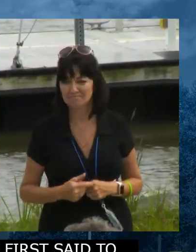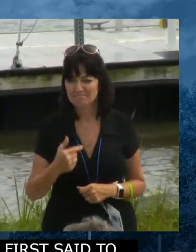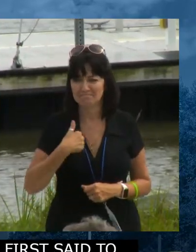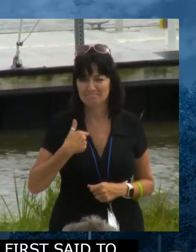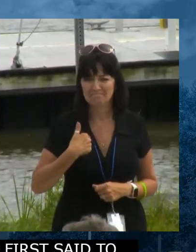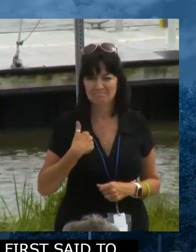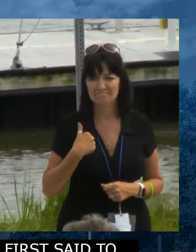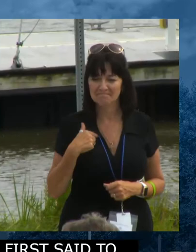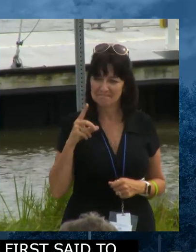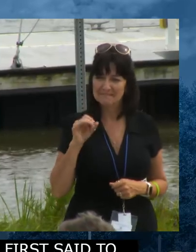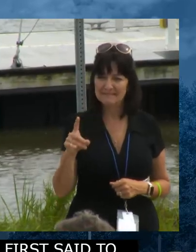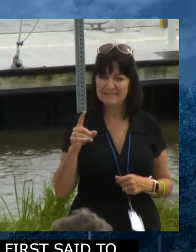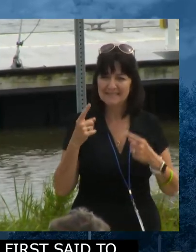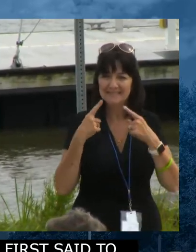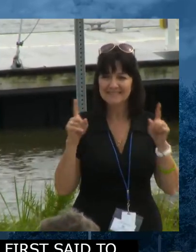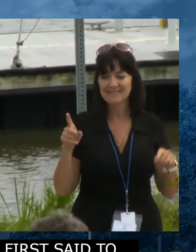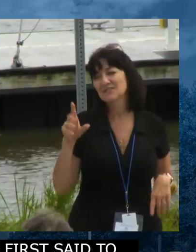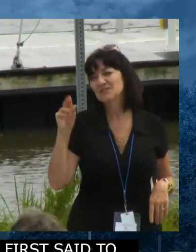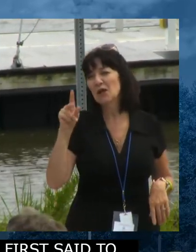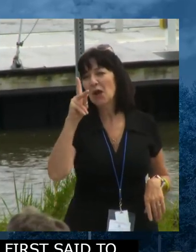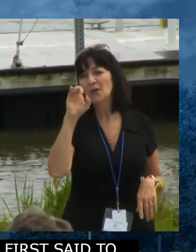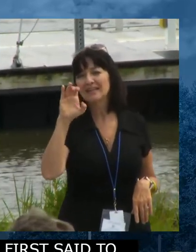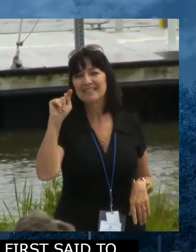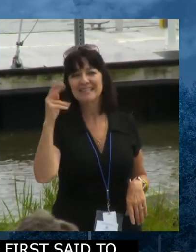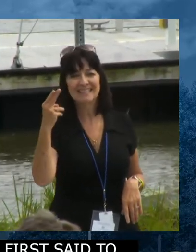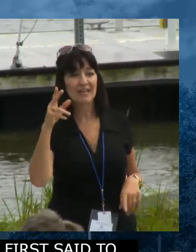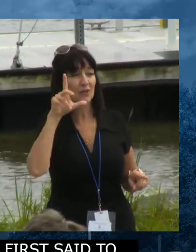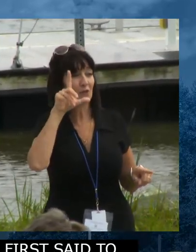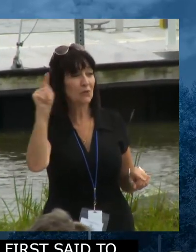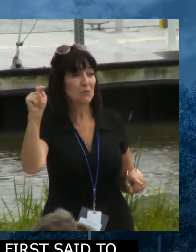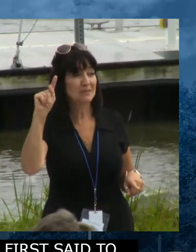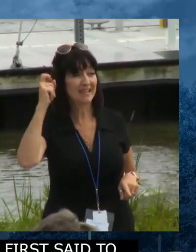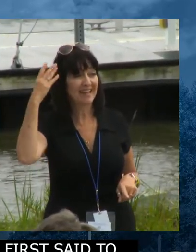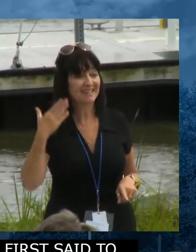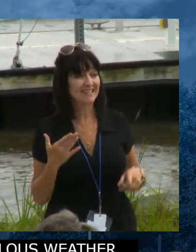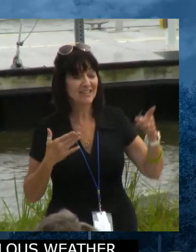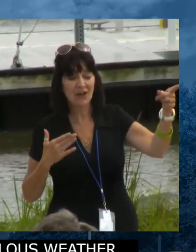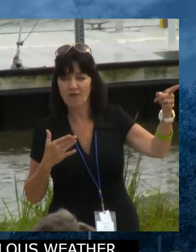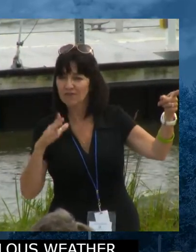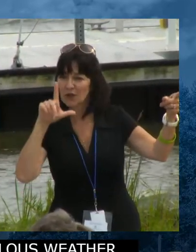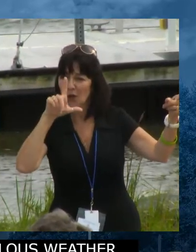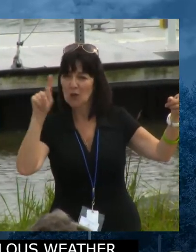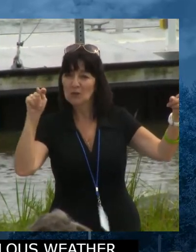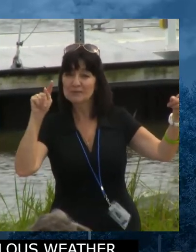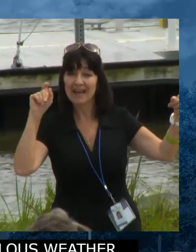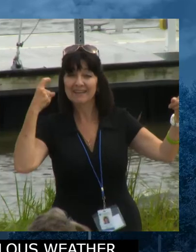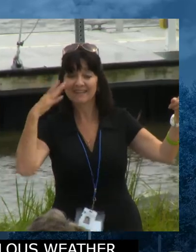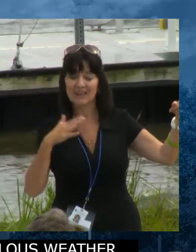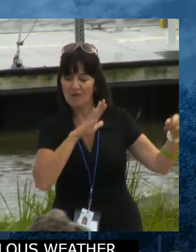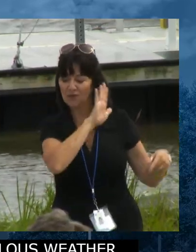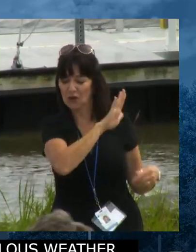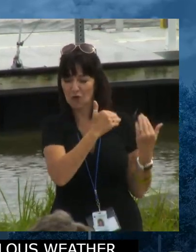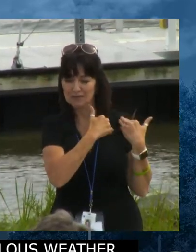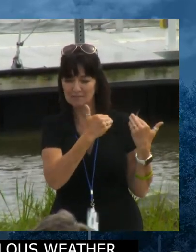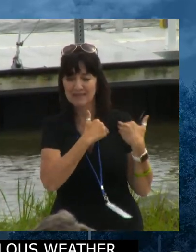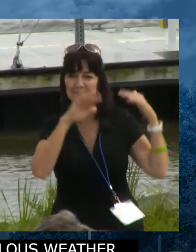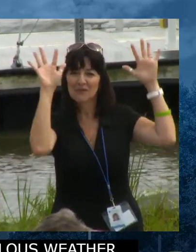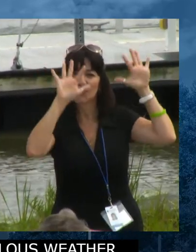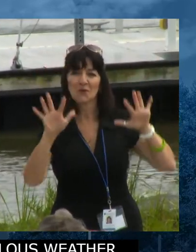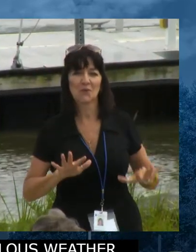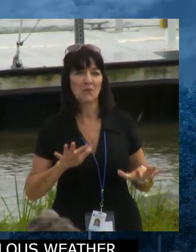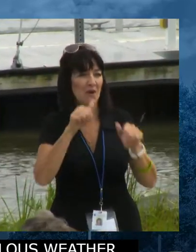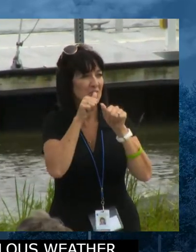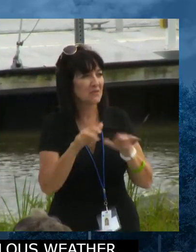is here representing the Lieutenant Governor, the Lieutenant Governor is responsible for weather in the state of Delaware. So Keith, please pass along